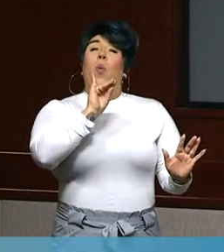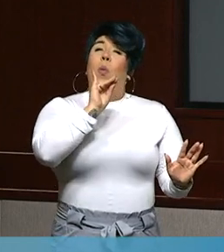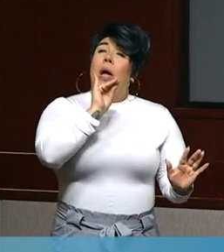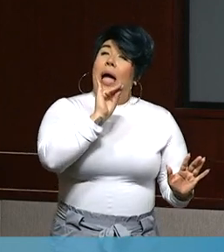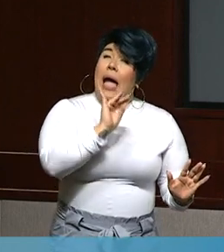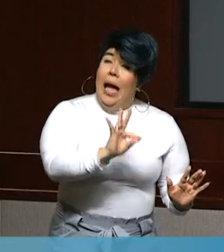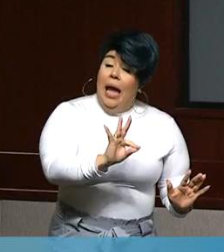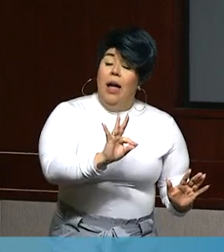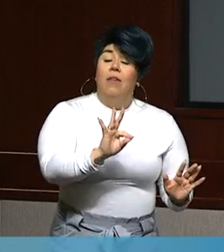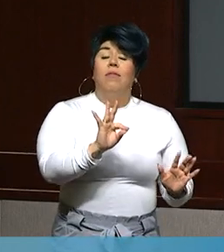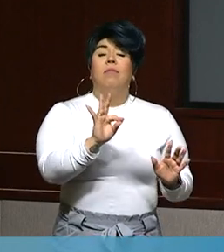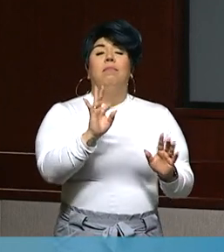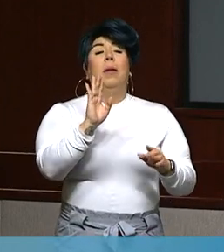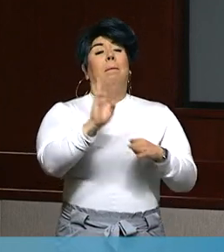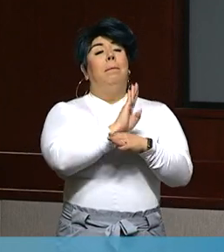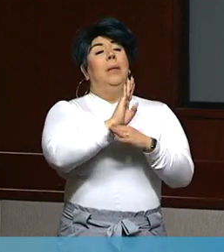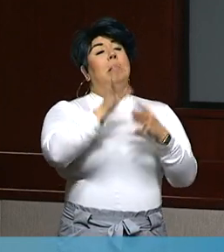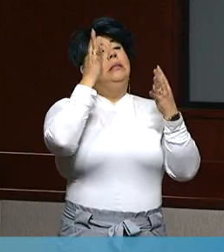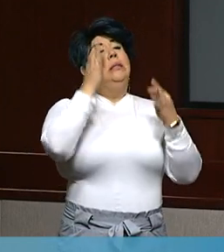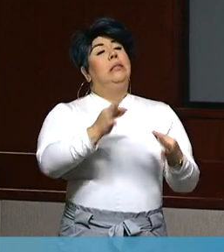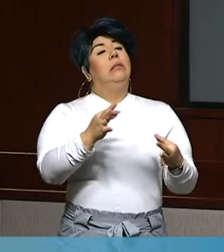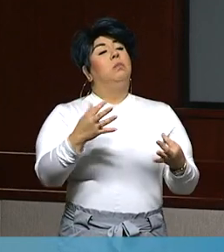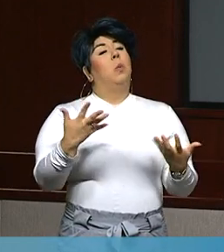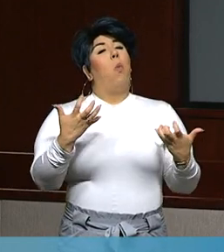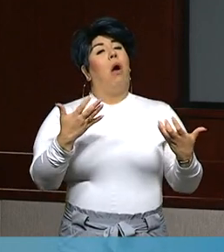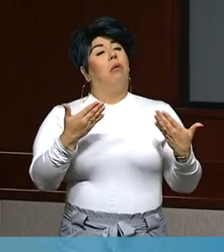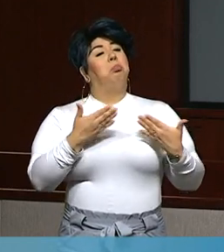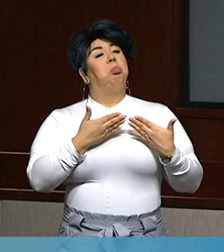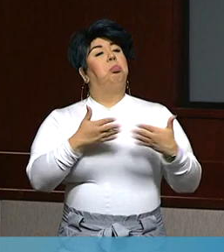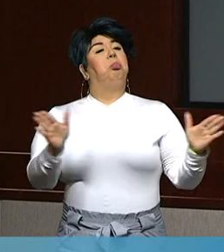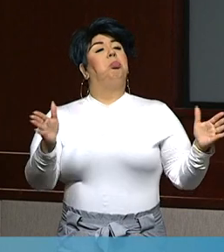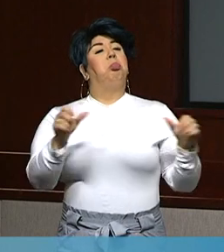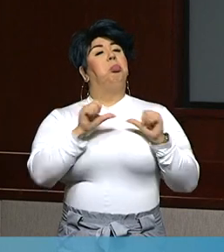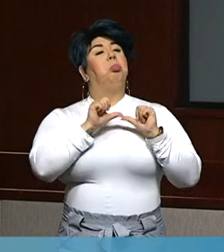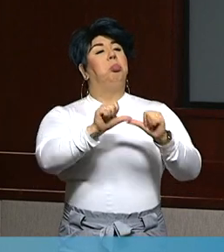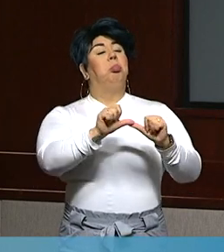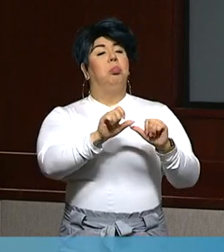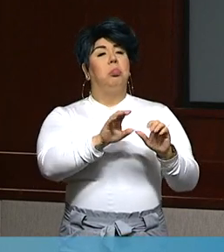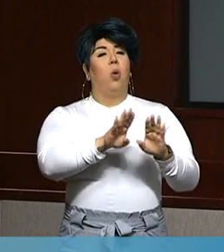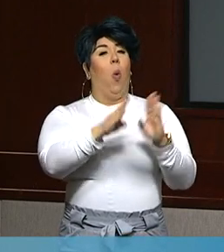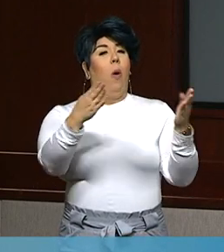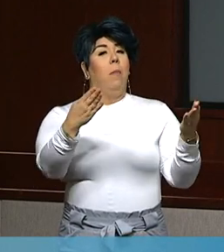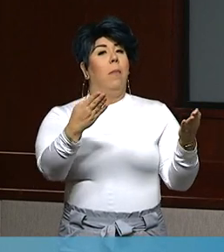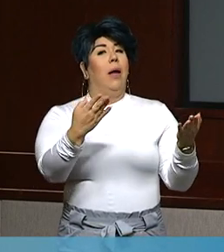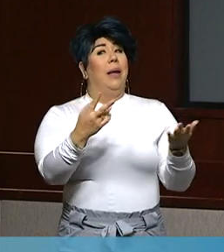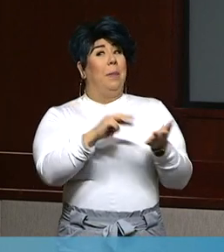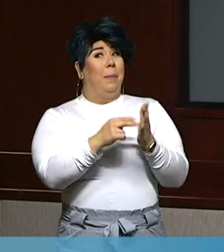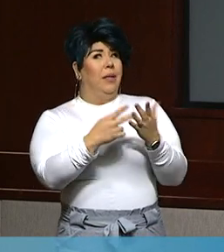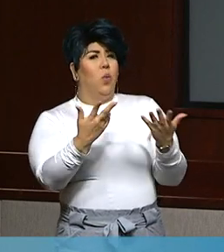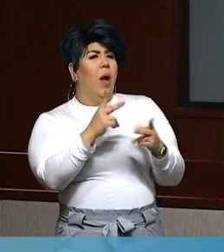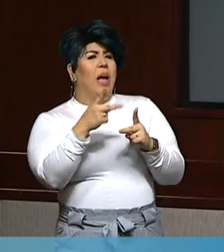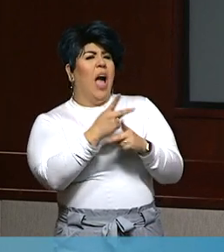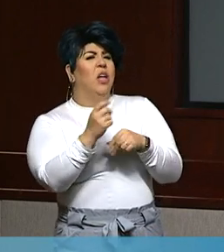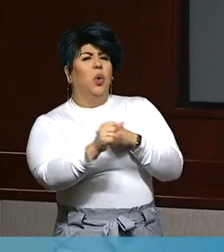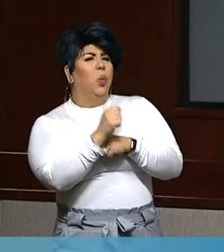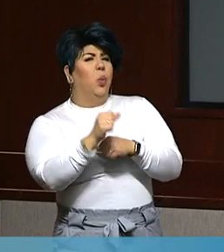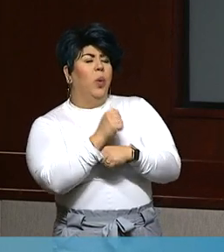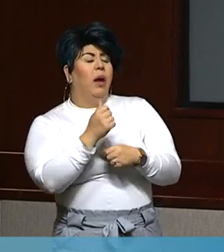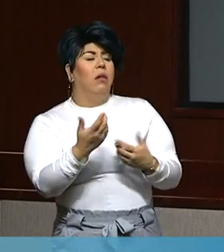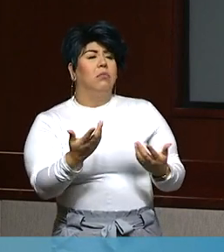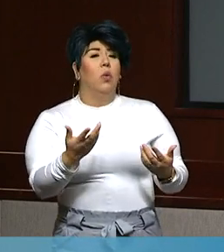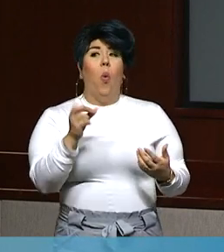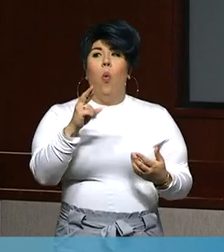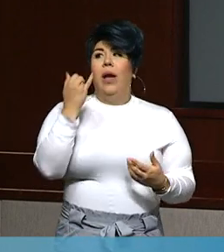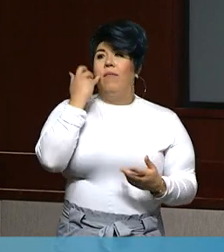to ignore the state's order and continue to do things like dining at restaurants or going to the gym or going to a house of